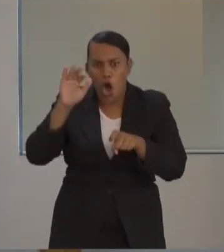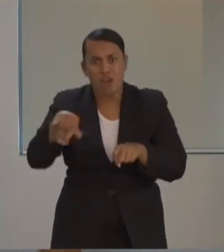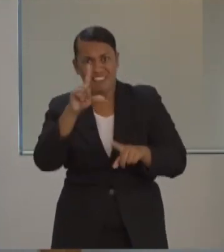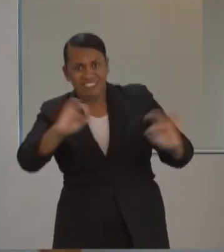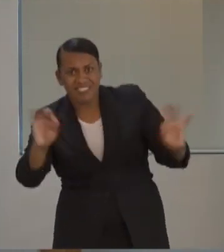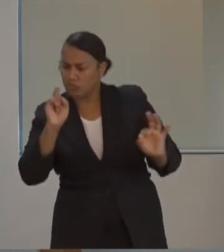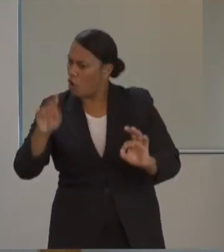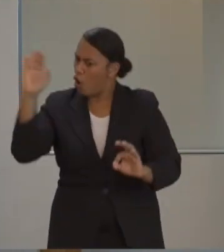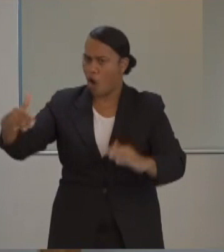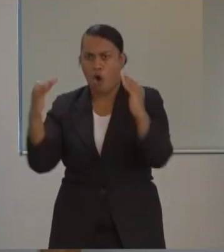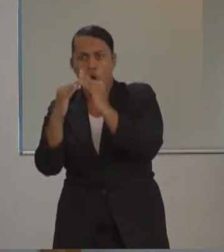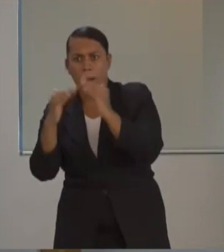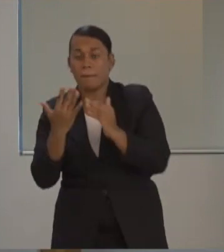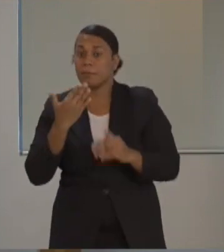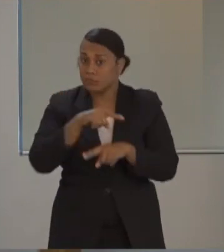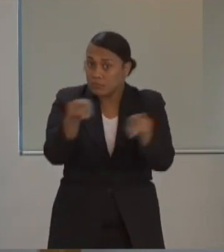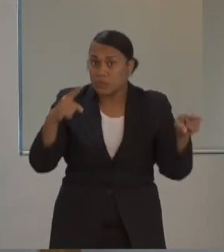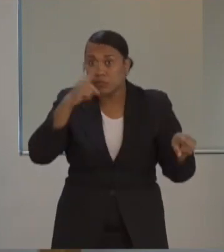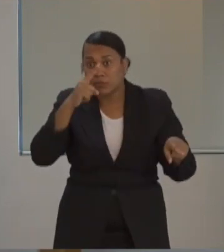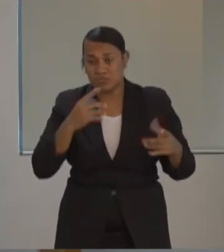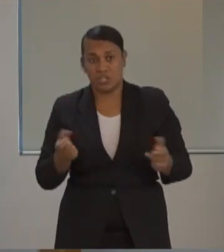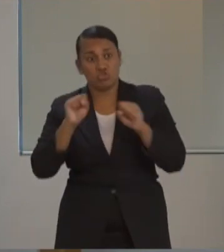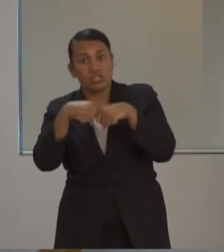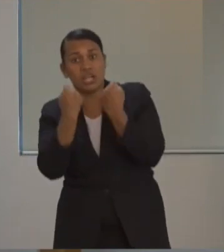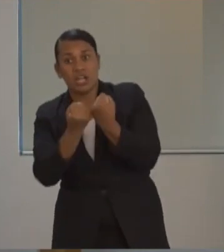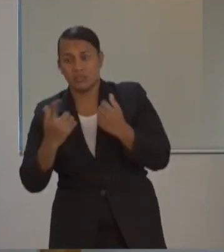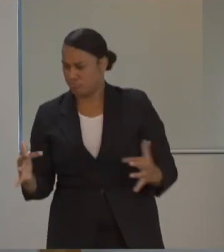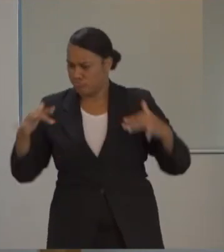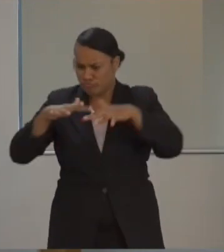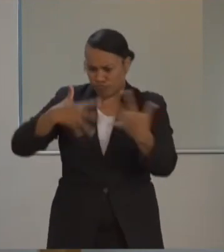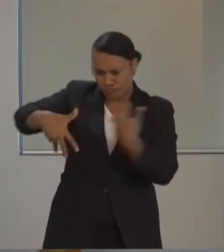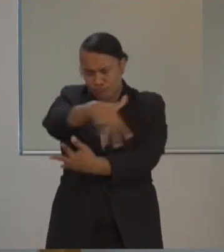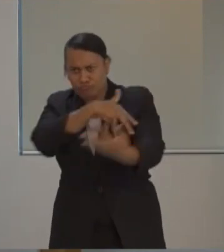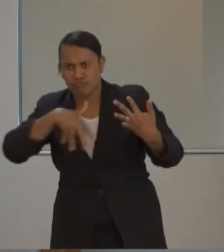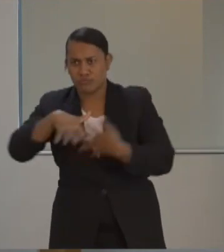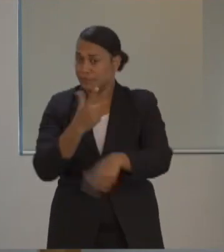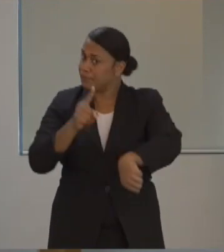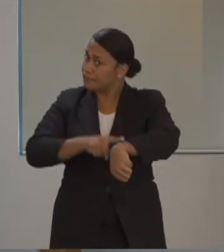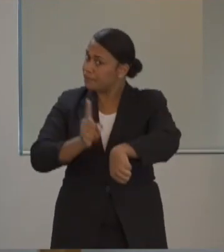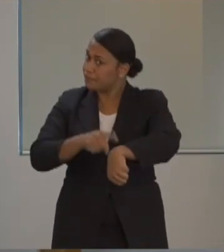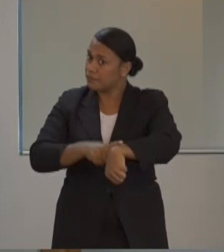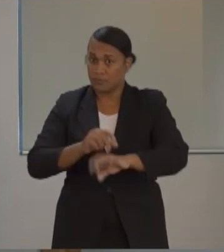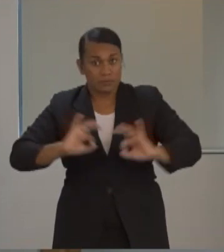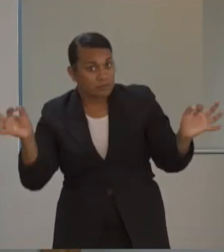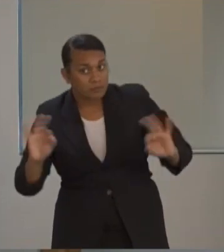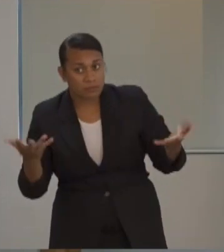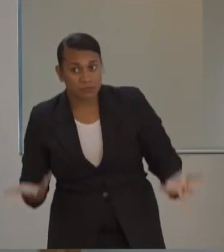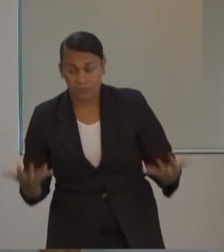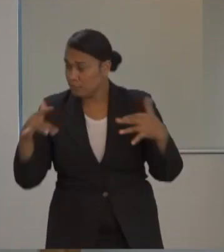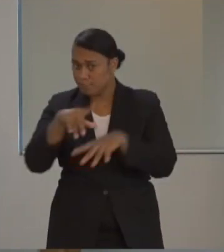elderly. Social gatherings are banned, and the 8 p.m. and 5 a.m. curfew remains in effect.